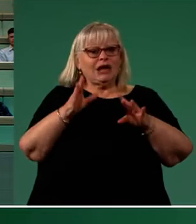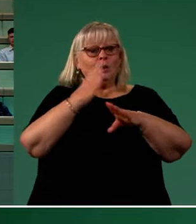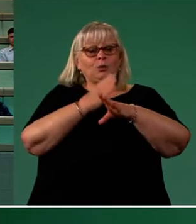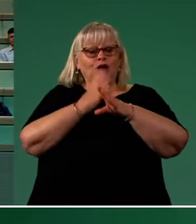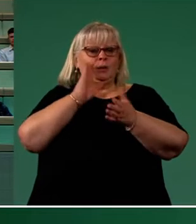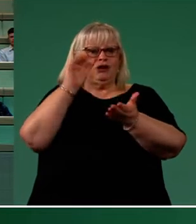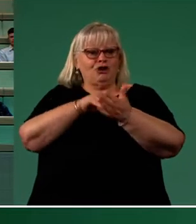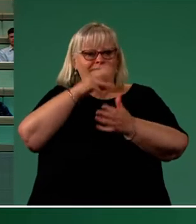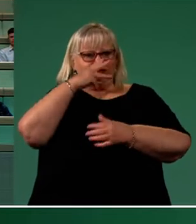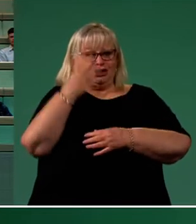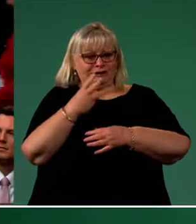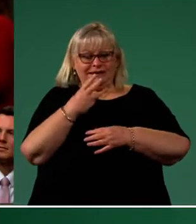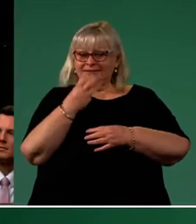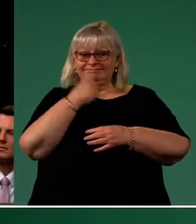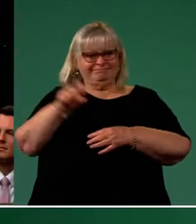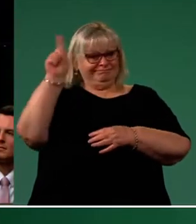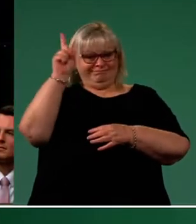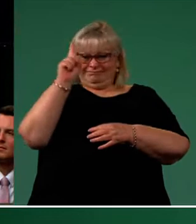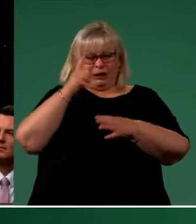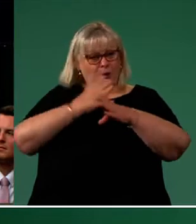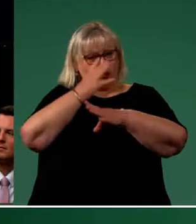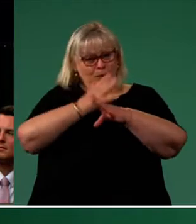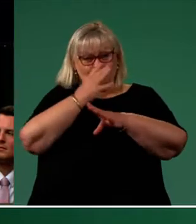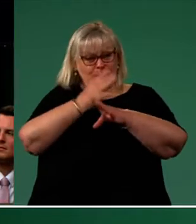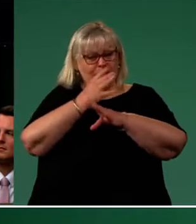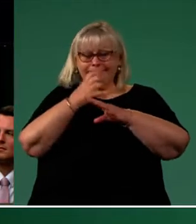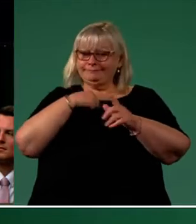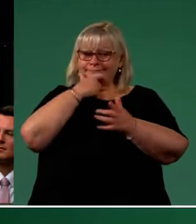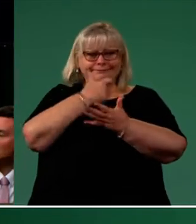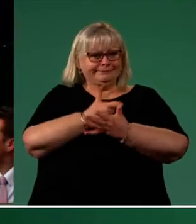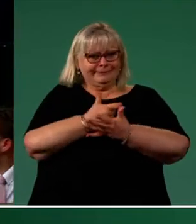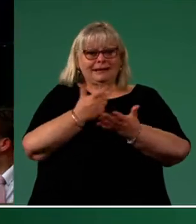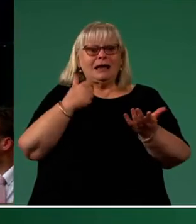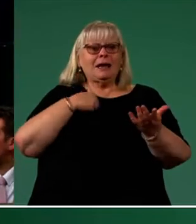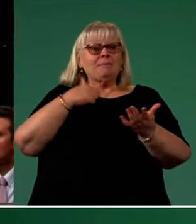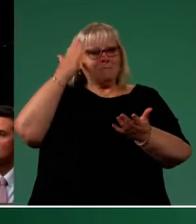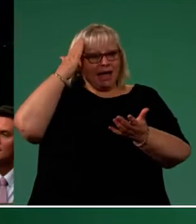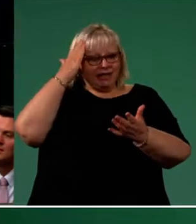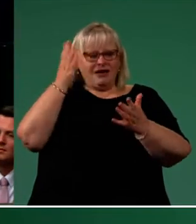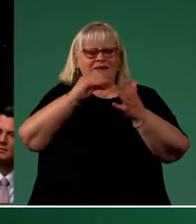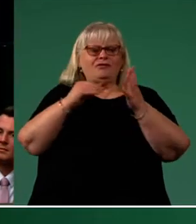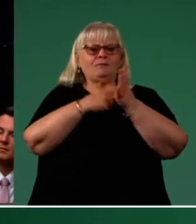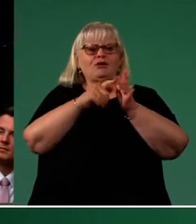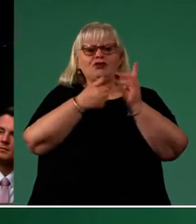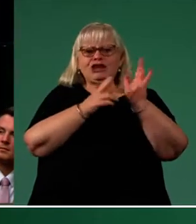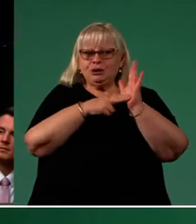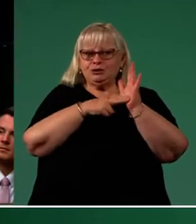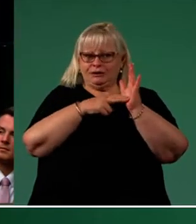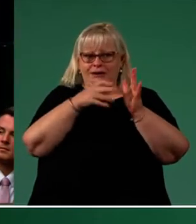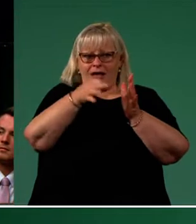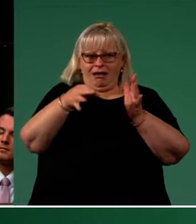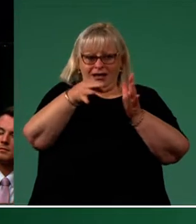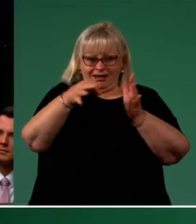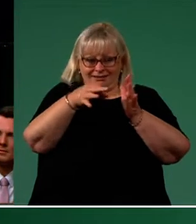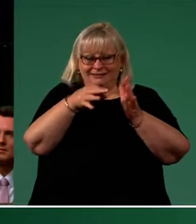continues to have a work ethic that astounds me to this day. My mother from Ile de la Réunion, a French department and an even smaller